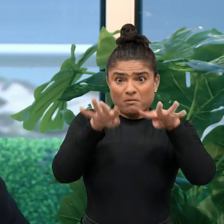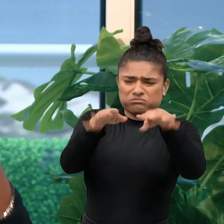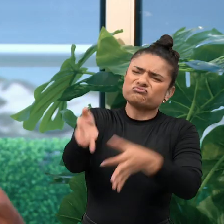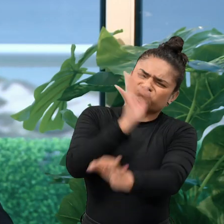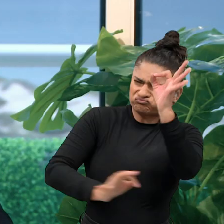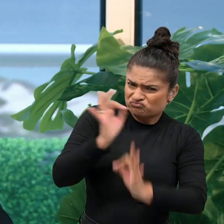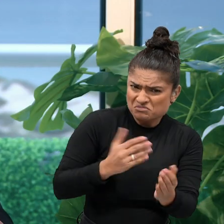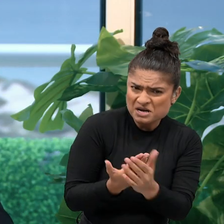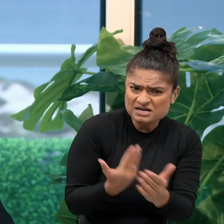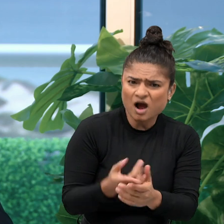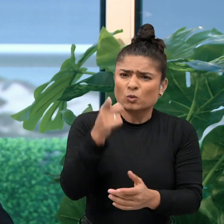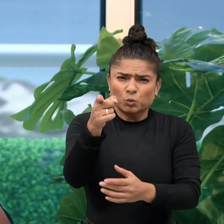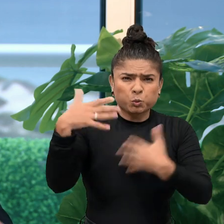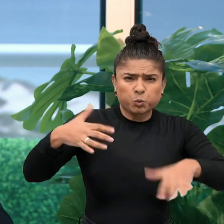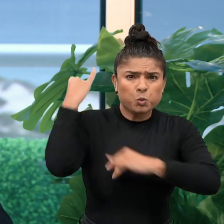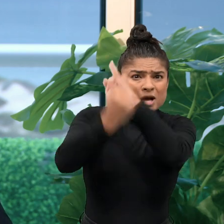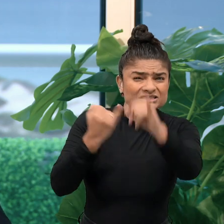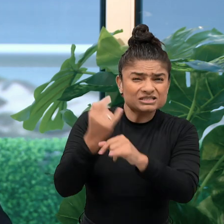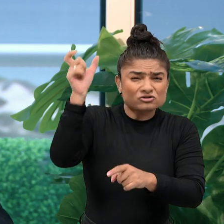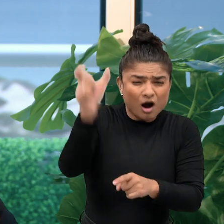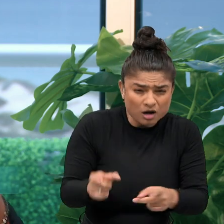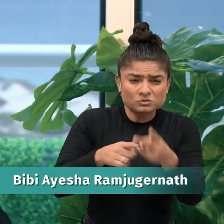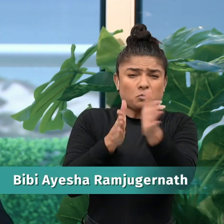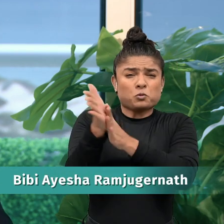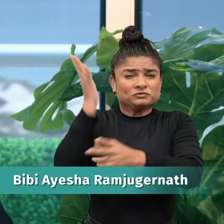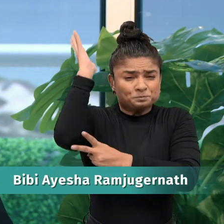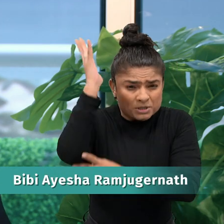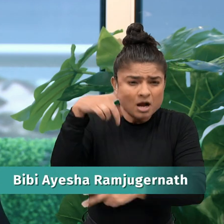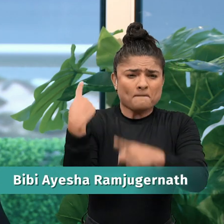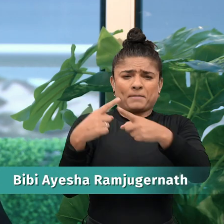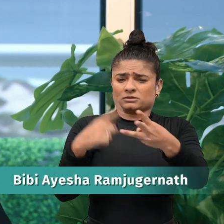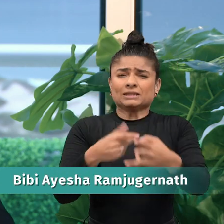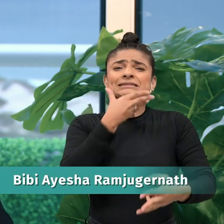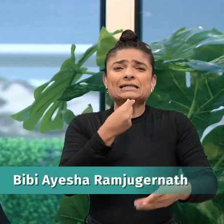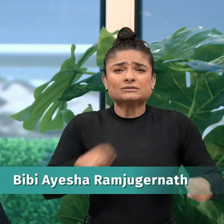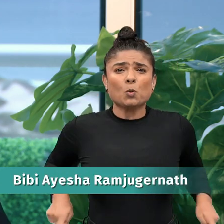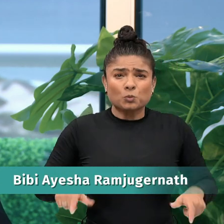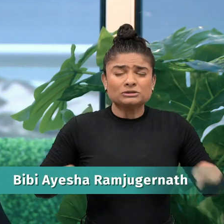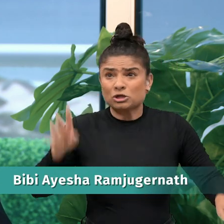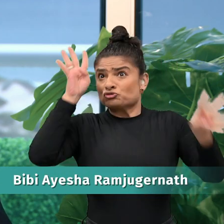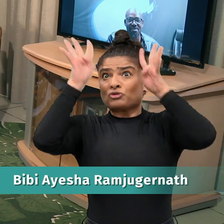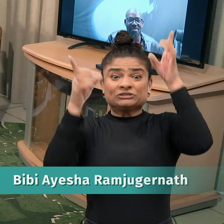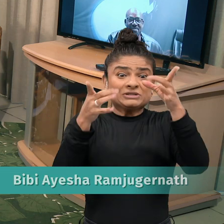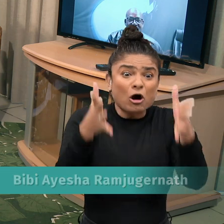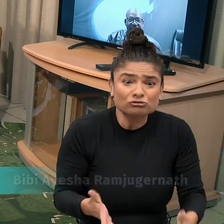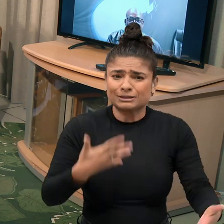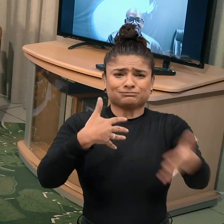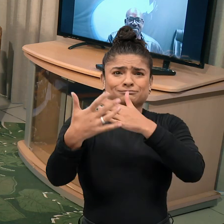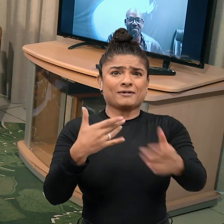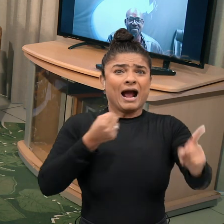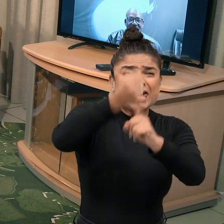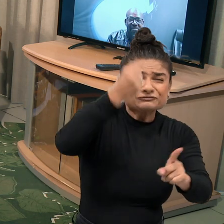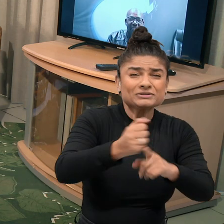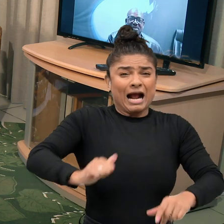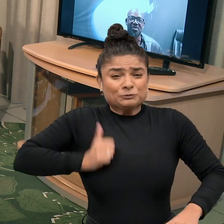are a celebrated author, an entrepreneur, a motivational speaker, sent on wheels, creative director, activist,